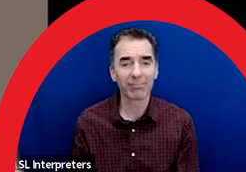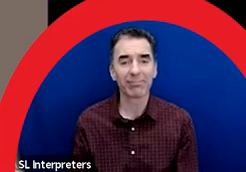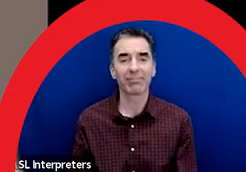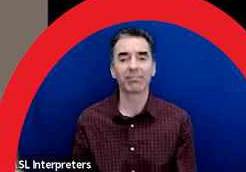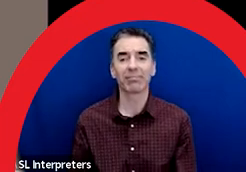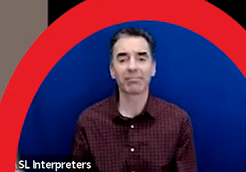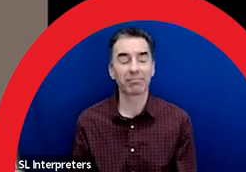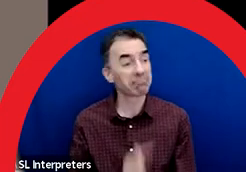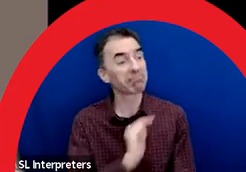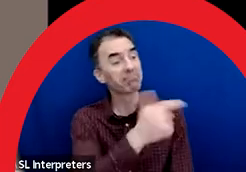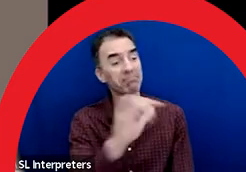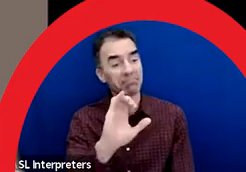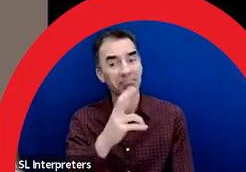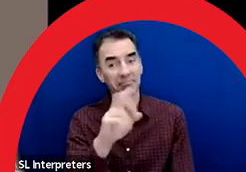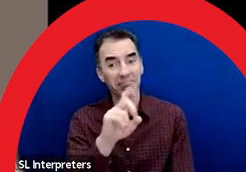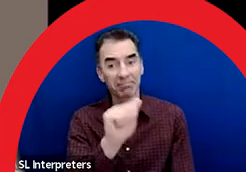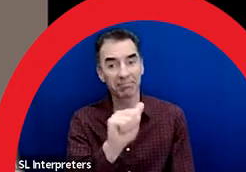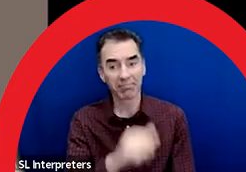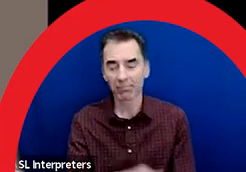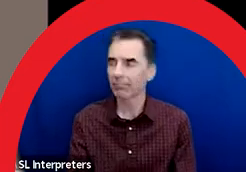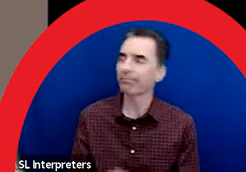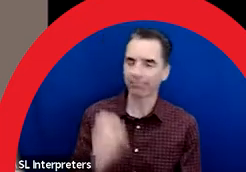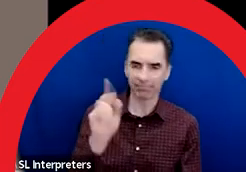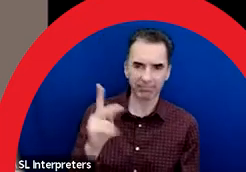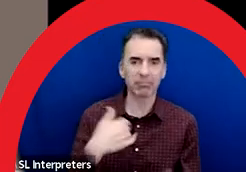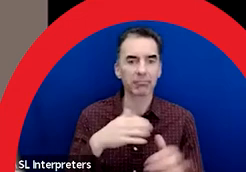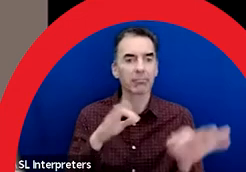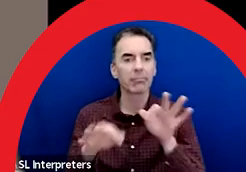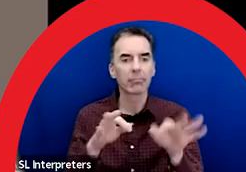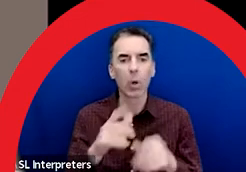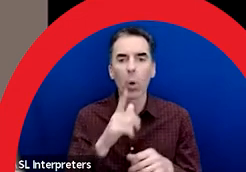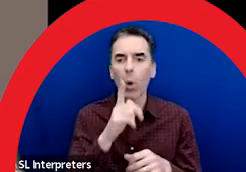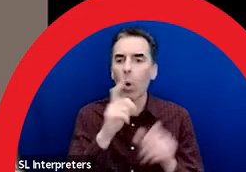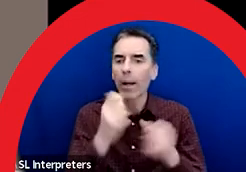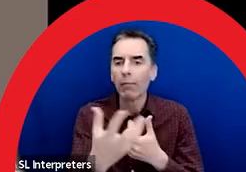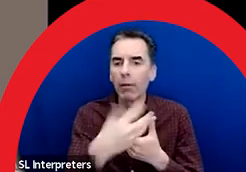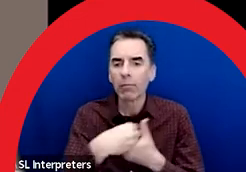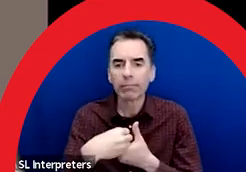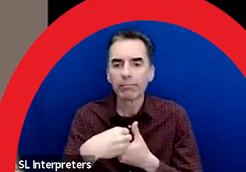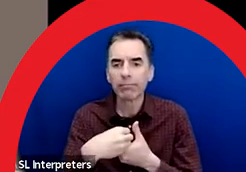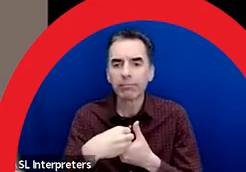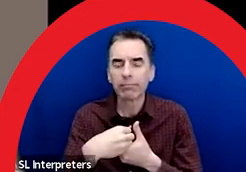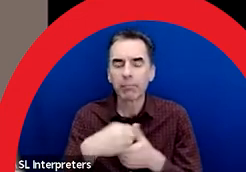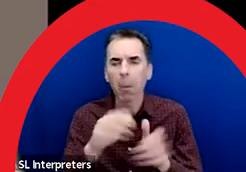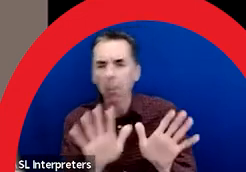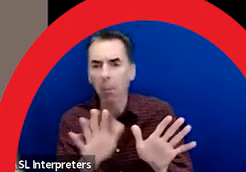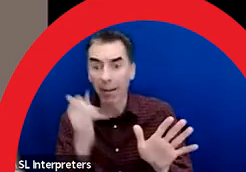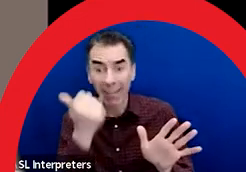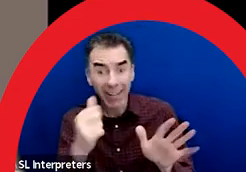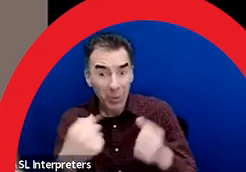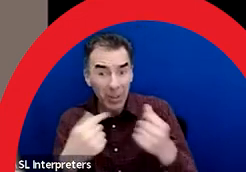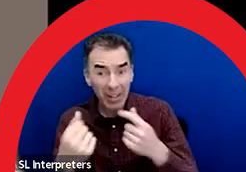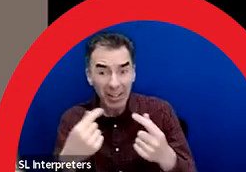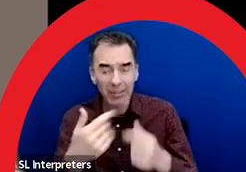Go ahead, Chelsea. On the next slide, I'll be speaking about eligibility. And just a reminder, if you have any questions, they're best put to